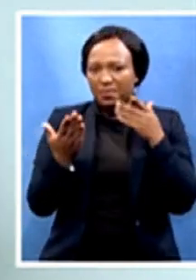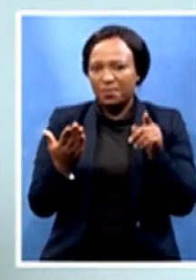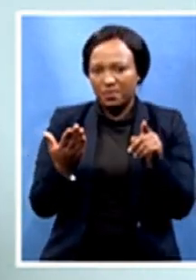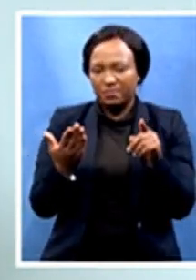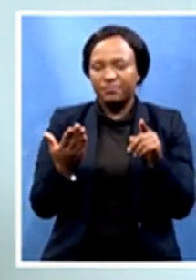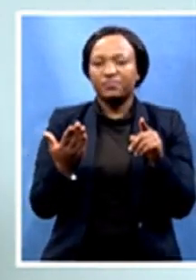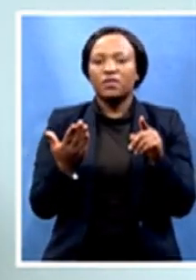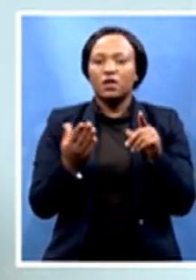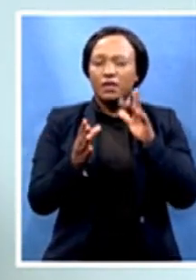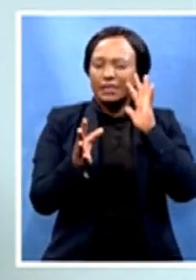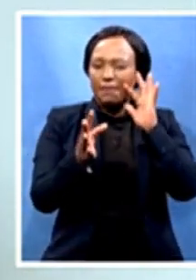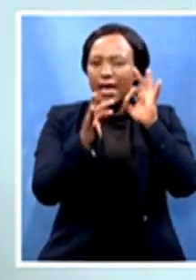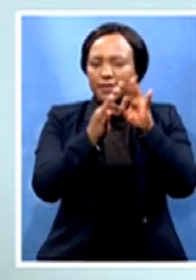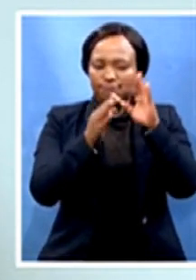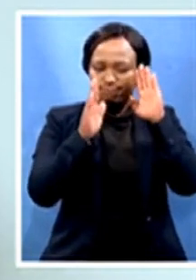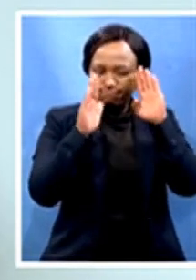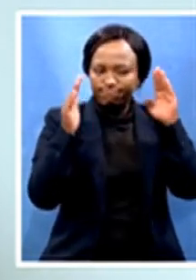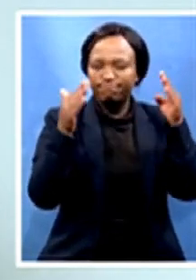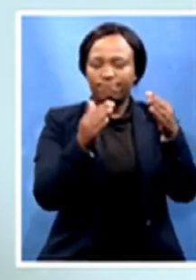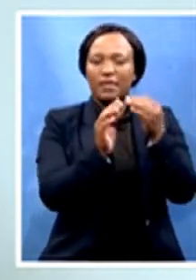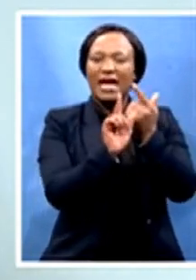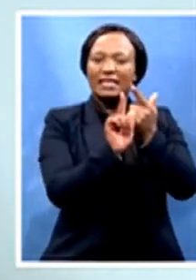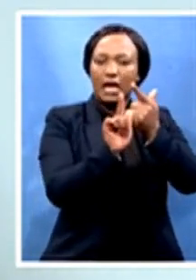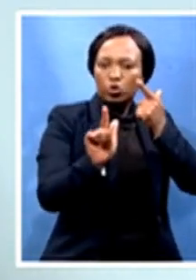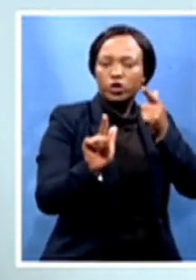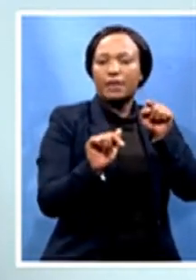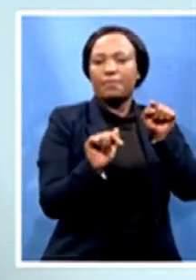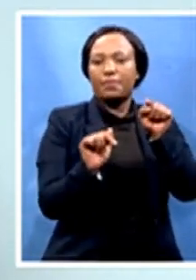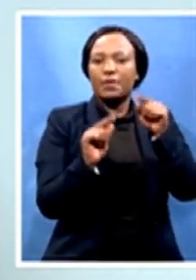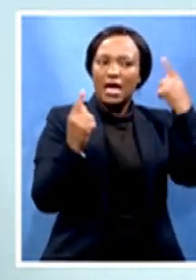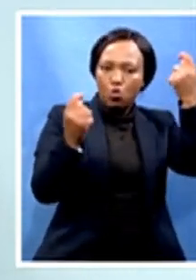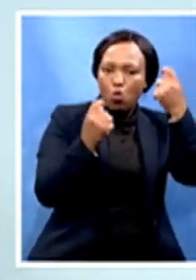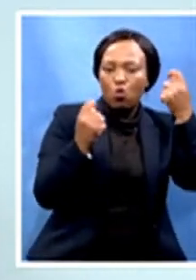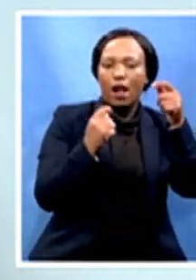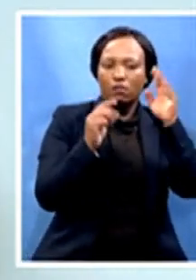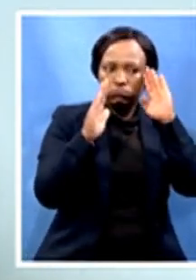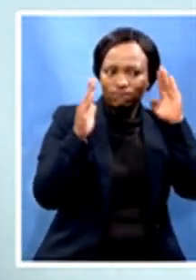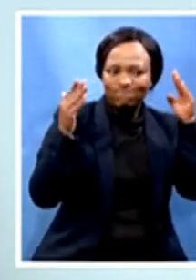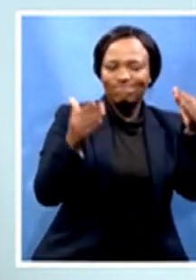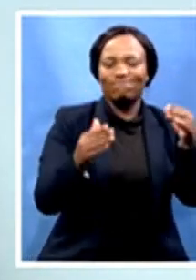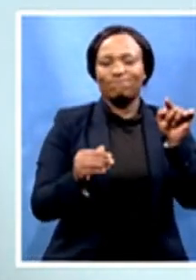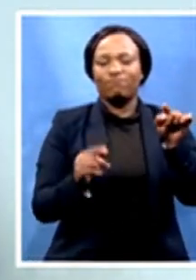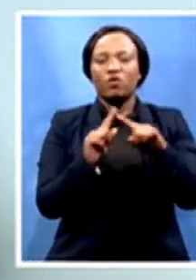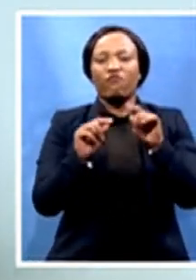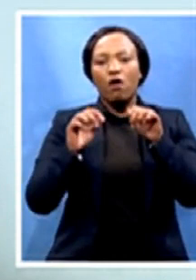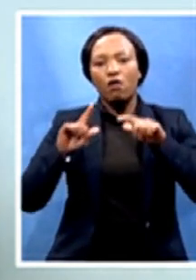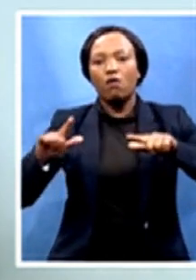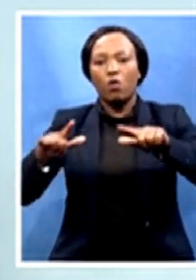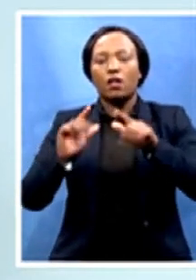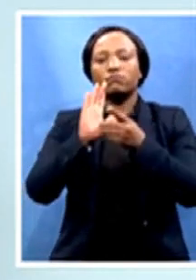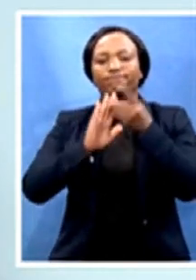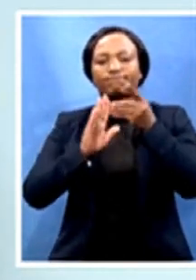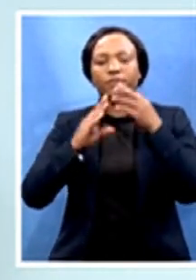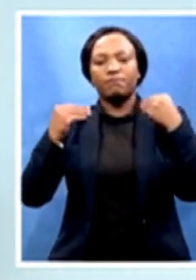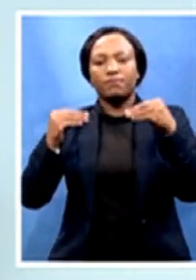townships and rural areas through the local economic development offices of the municipalities, as well